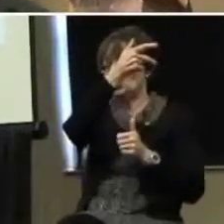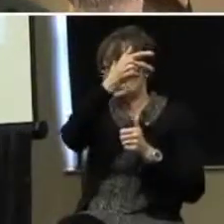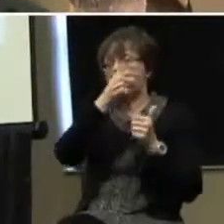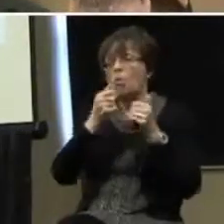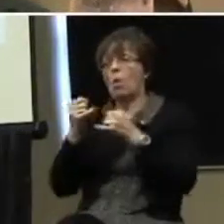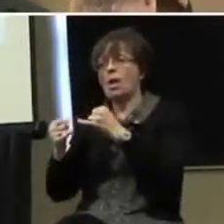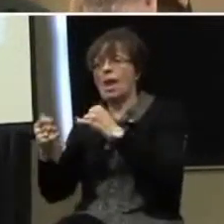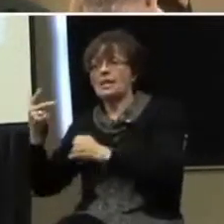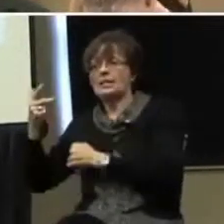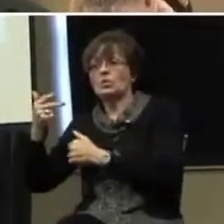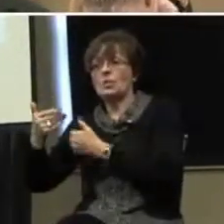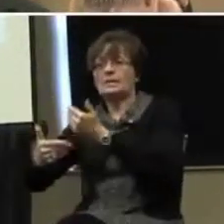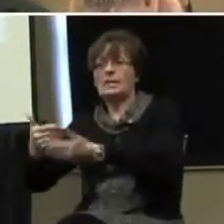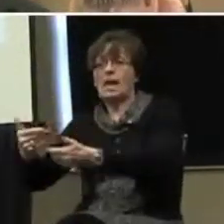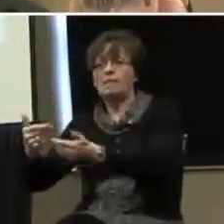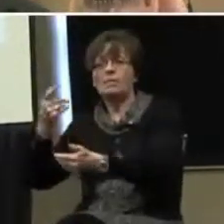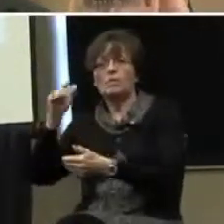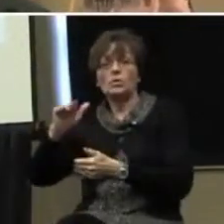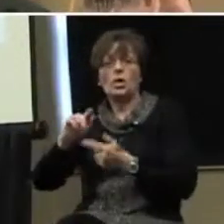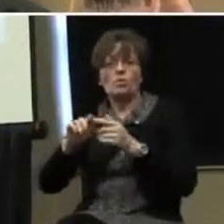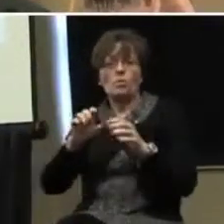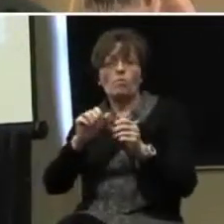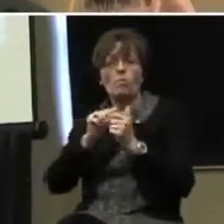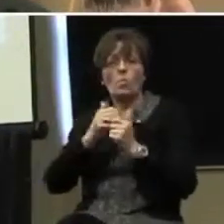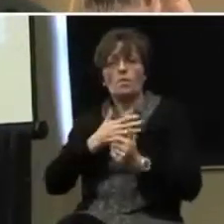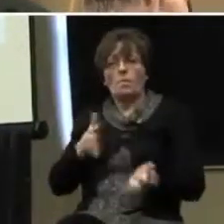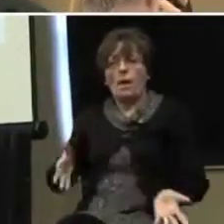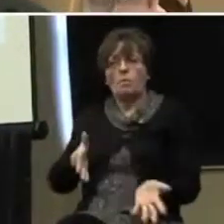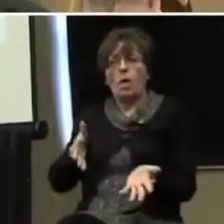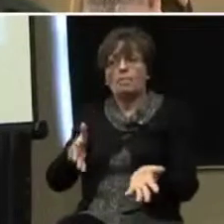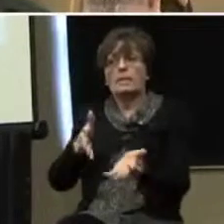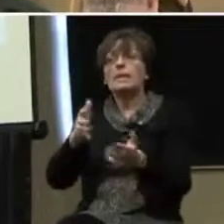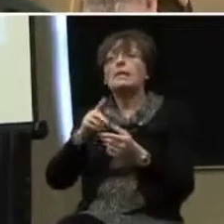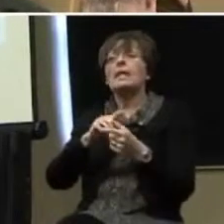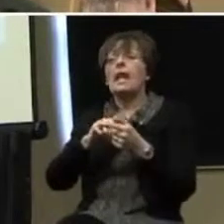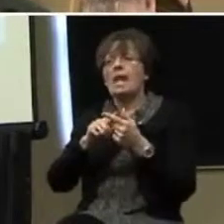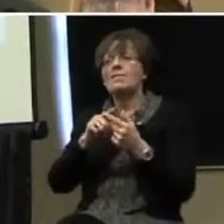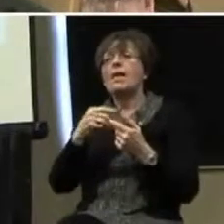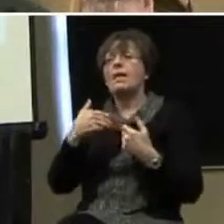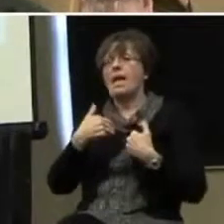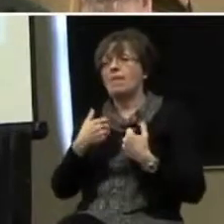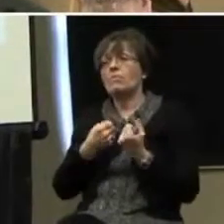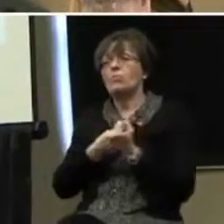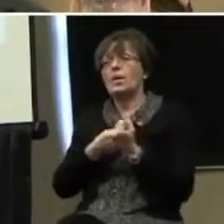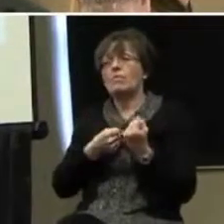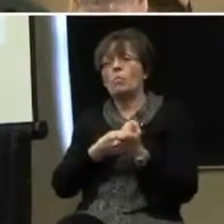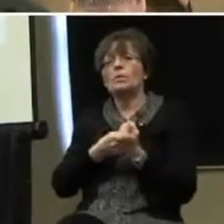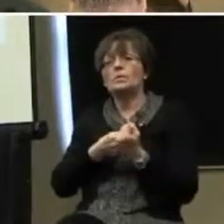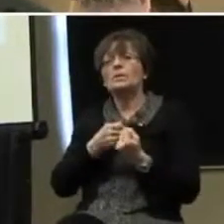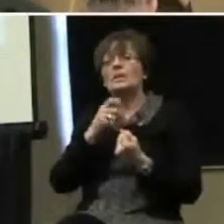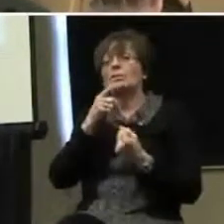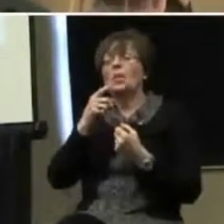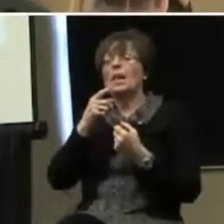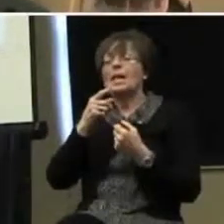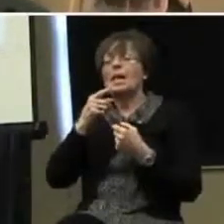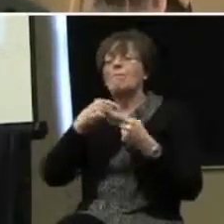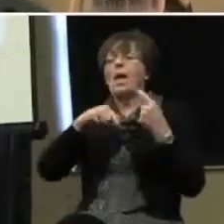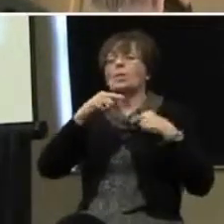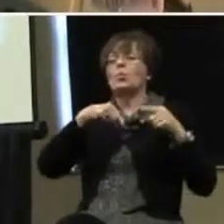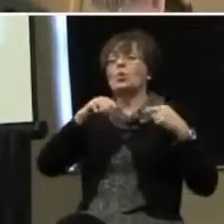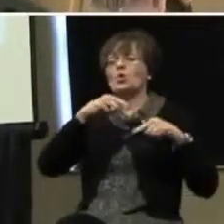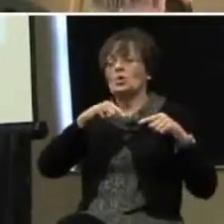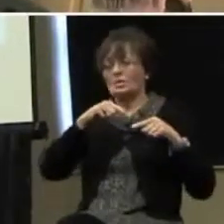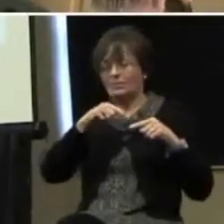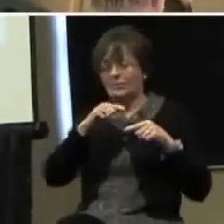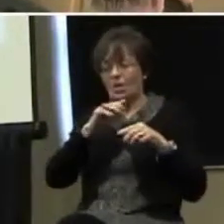steps. Okay? For that child to perform those with my prompting, and then I have that reinforcement. So I would actually use backward chaining